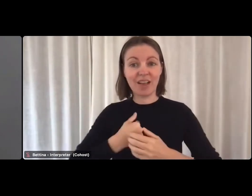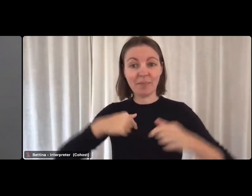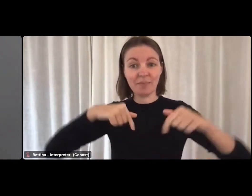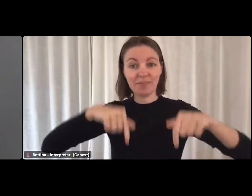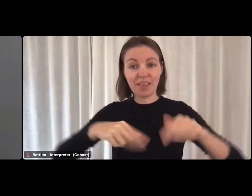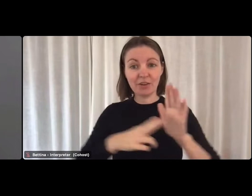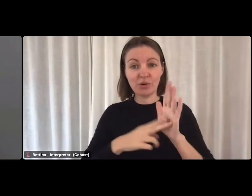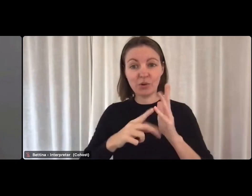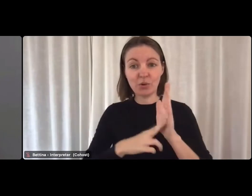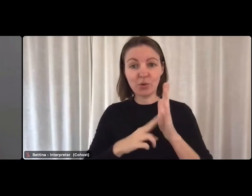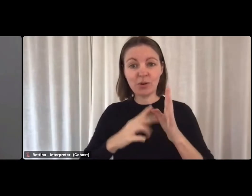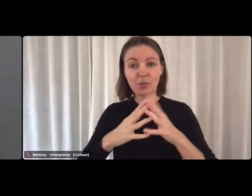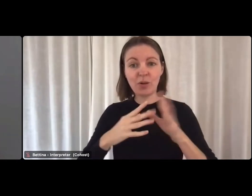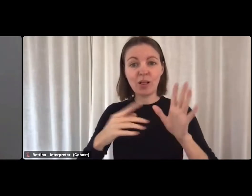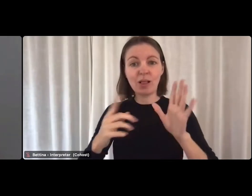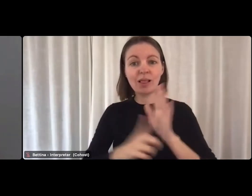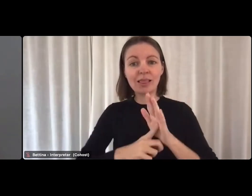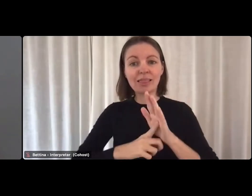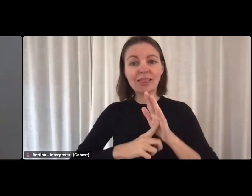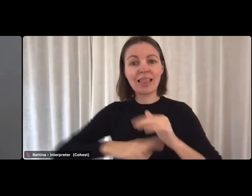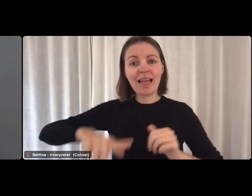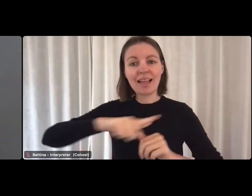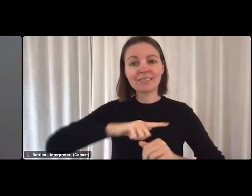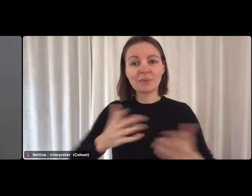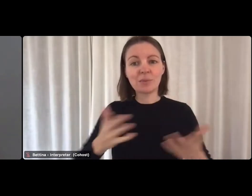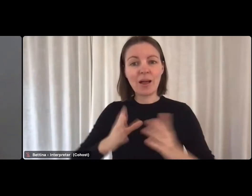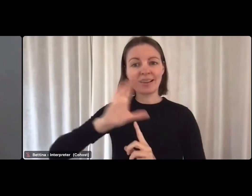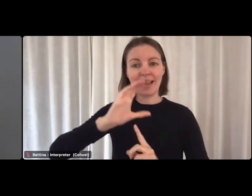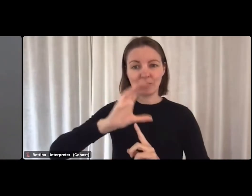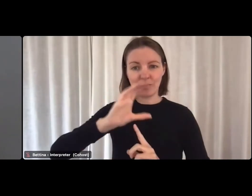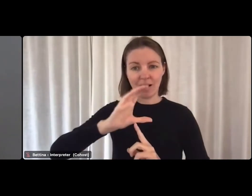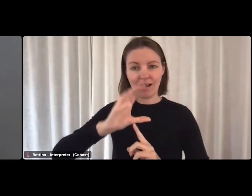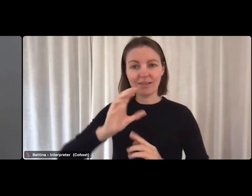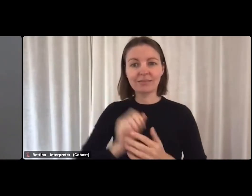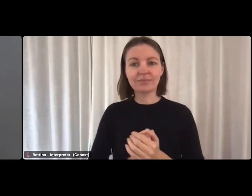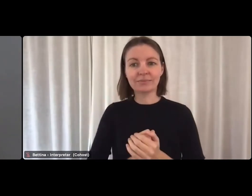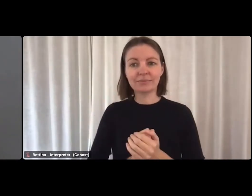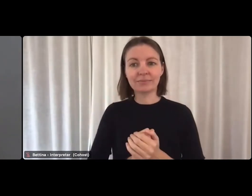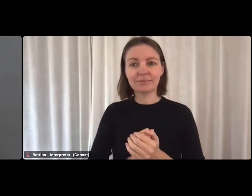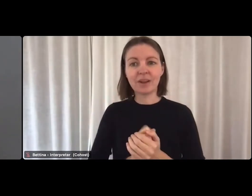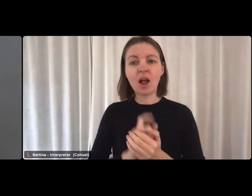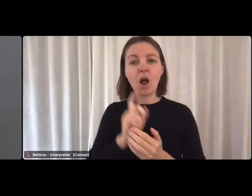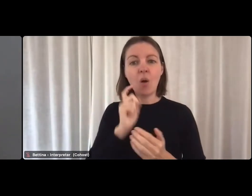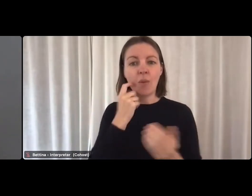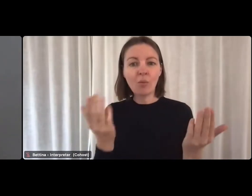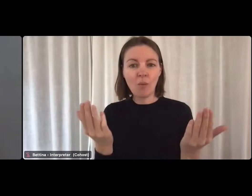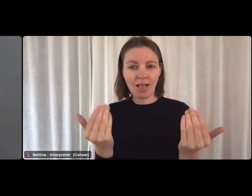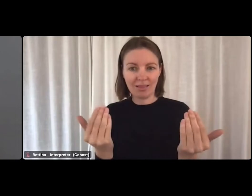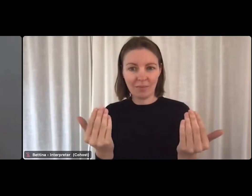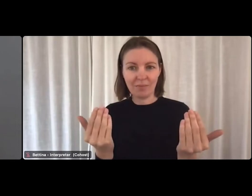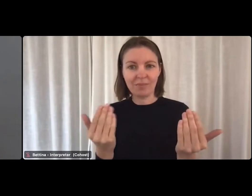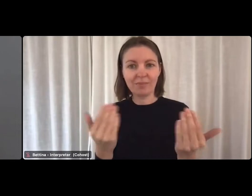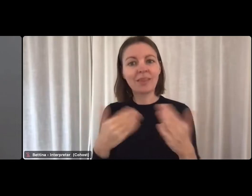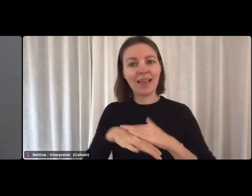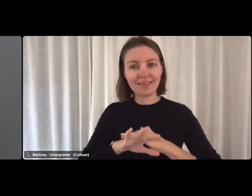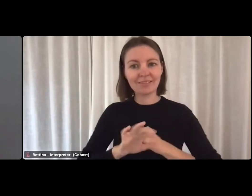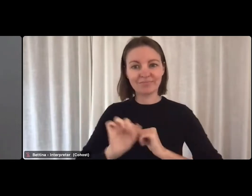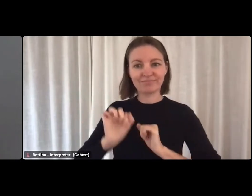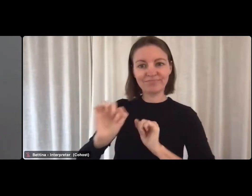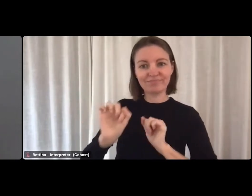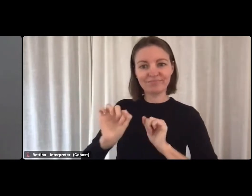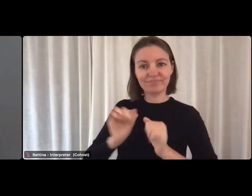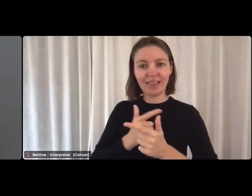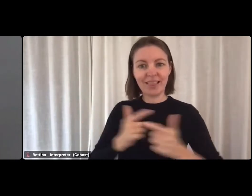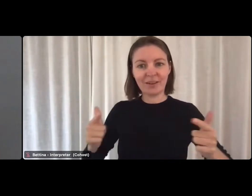from Ngunnawal lands in Canberra I am going to do the welcome in Ngunnawal language.